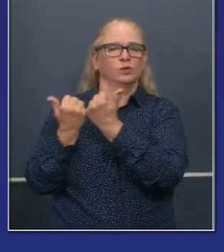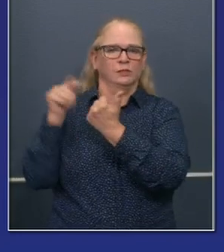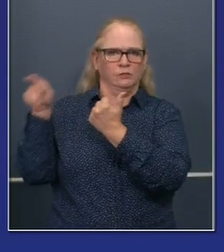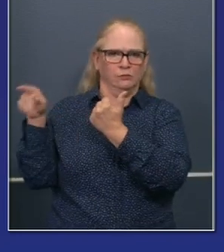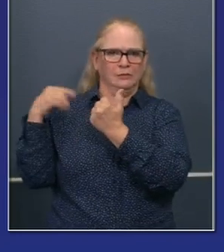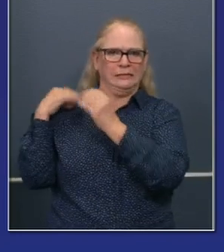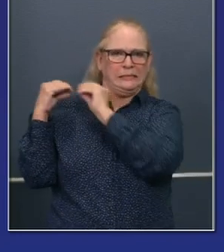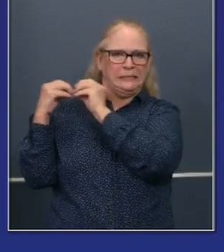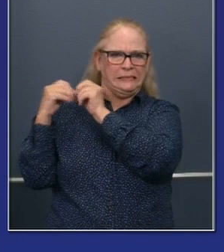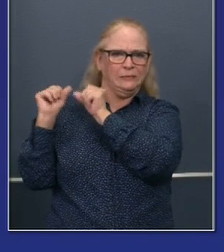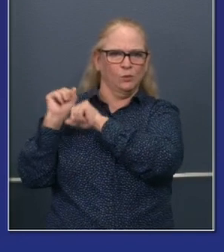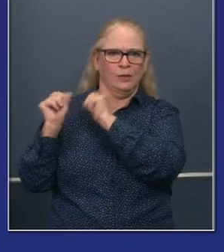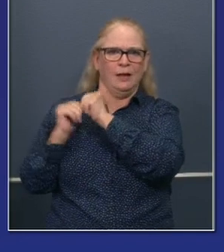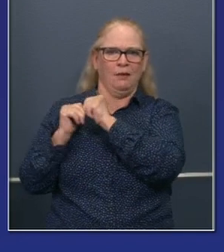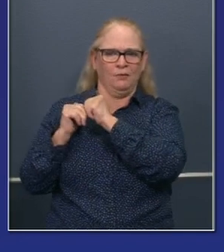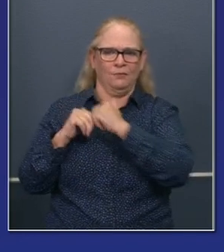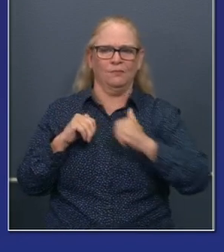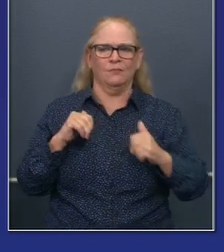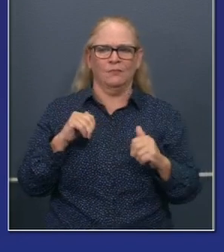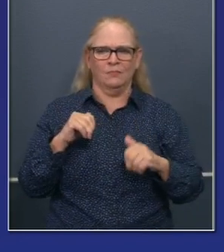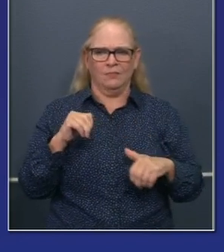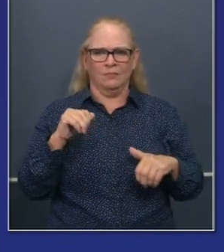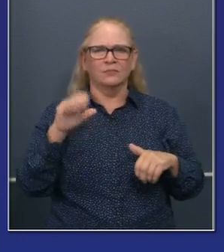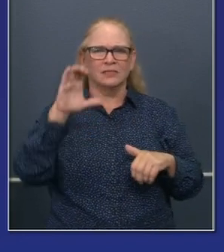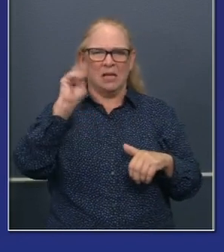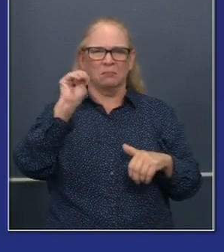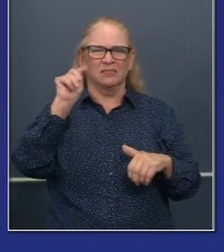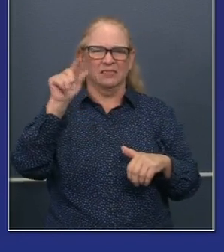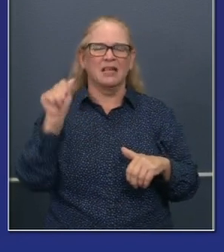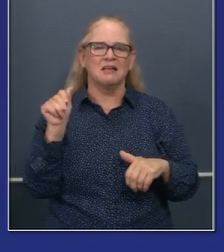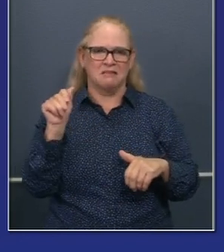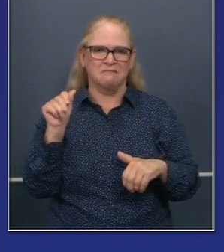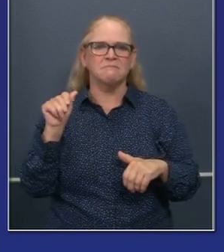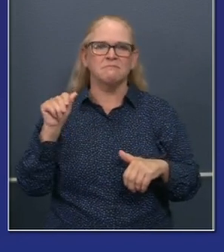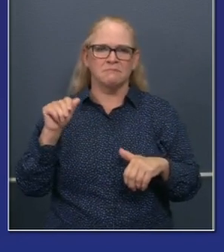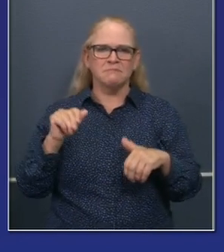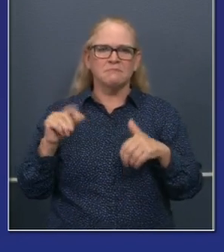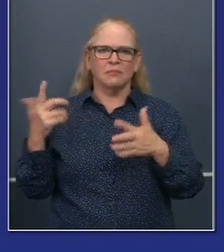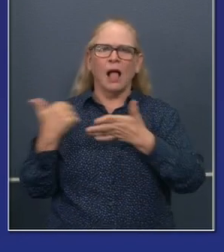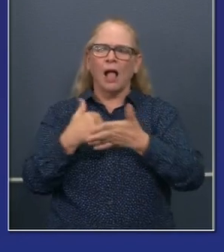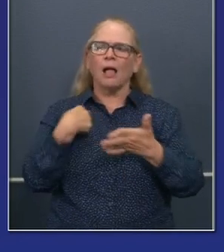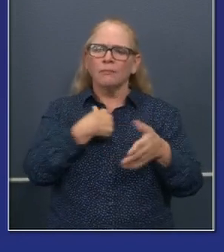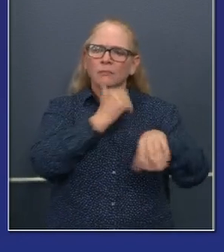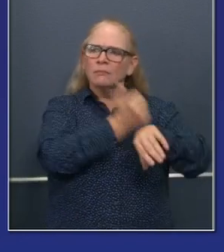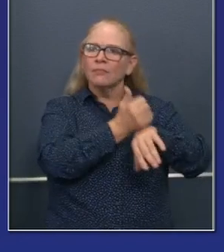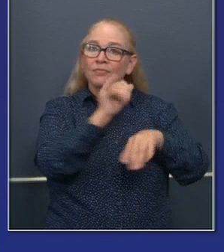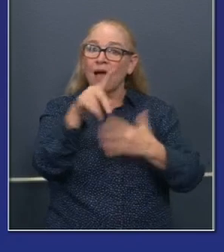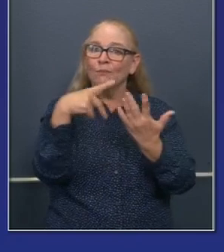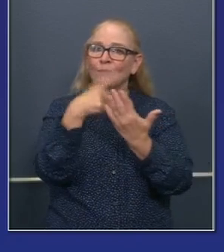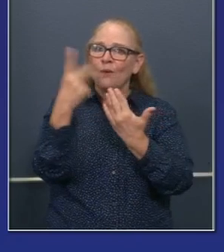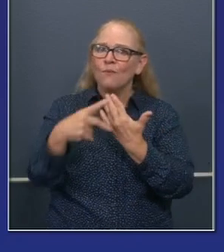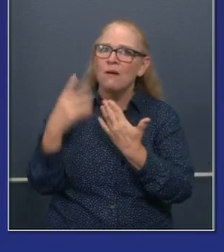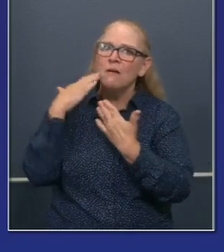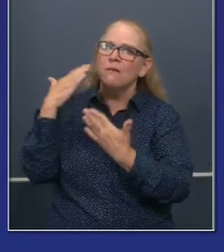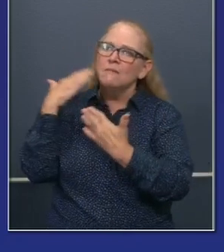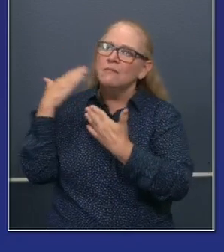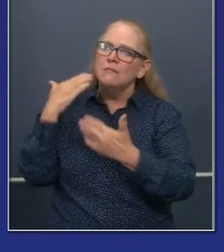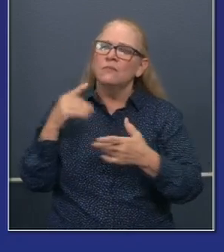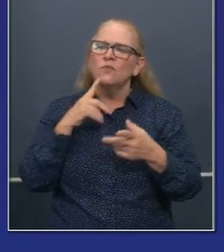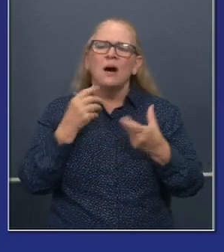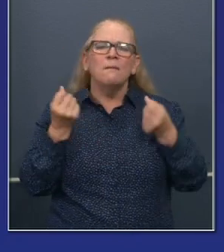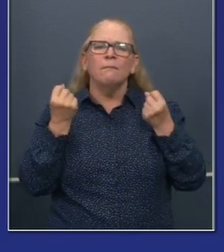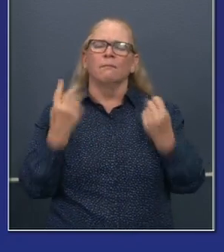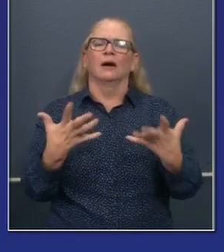leadership, CMTA, uh, helped us conceive of this new platform. Hundreds and hundreds of small businesses procuring